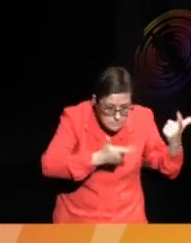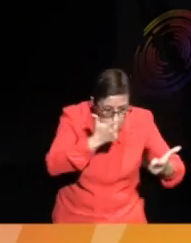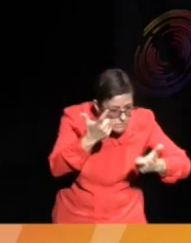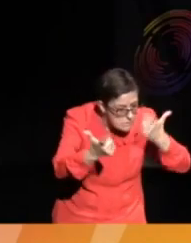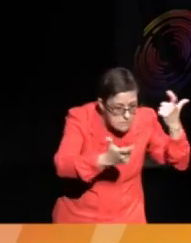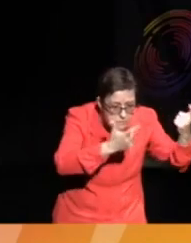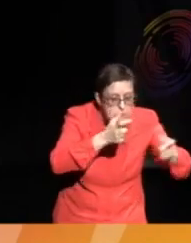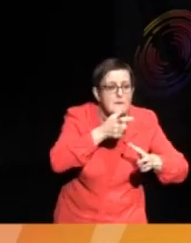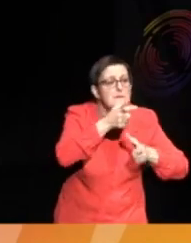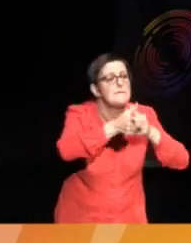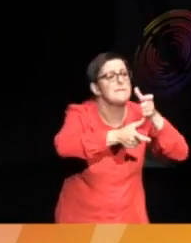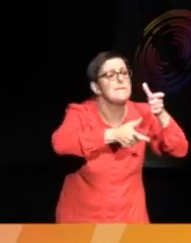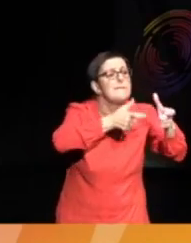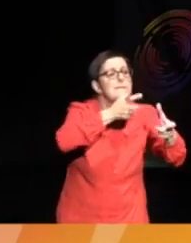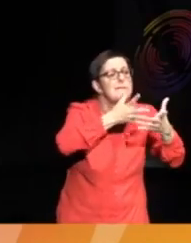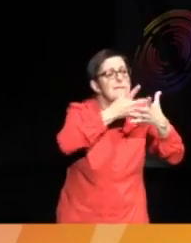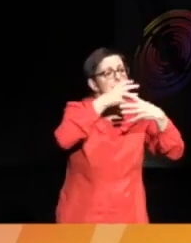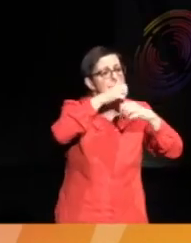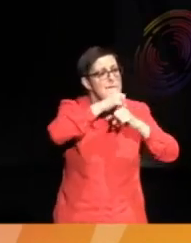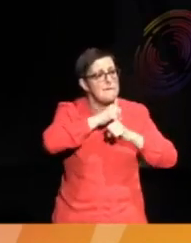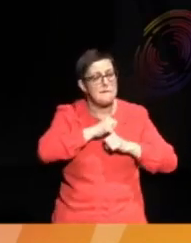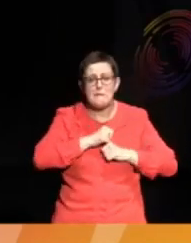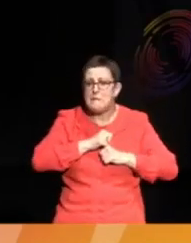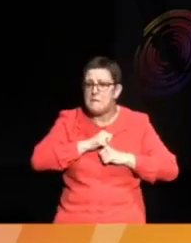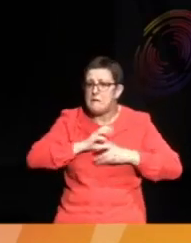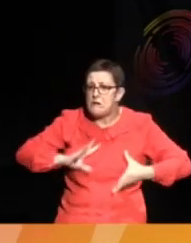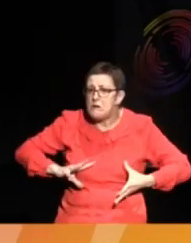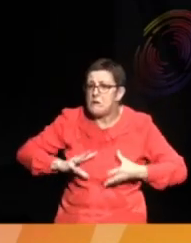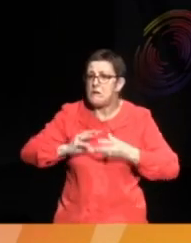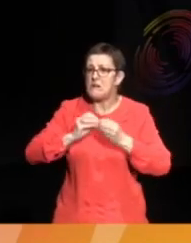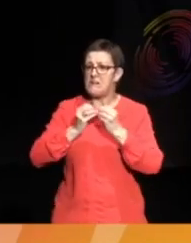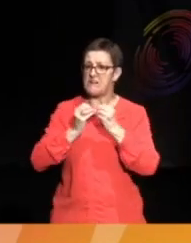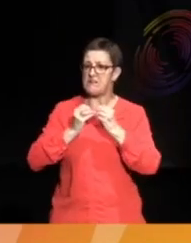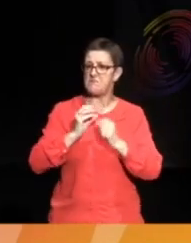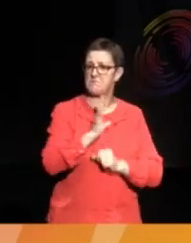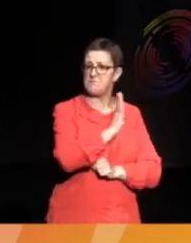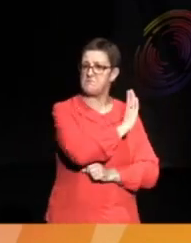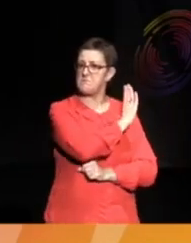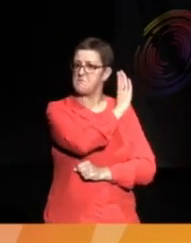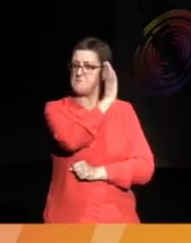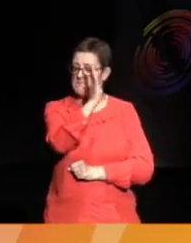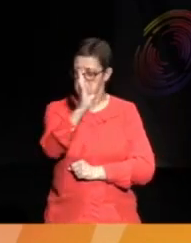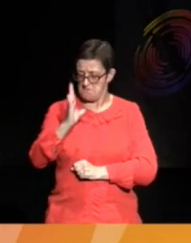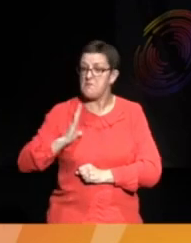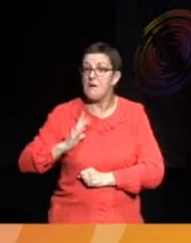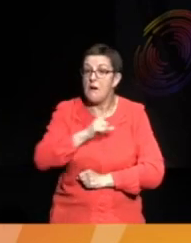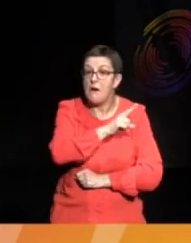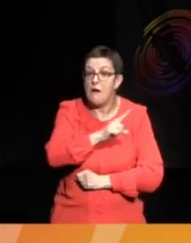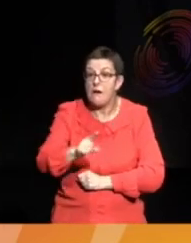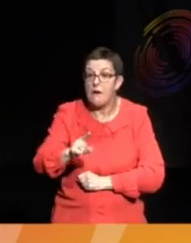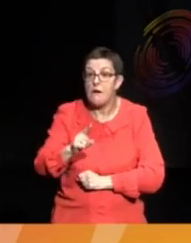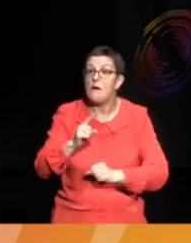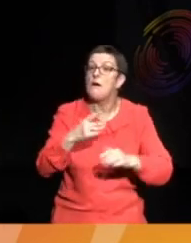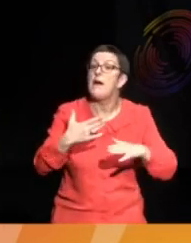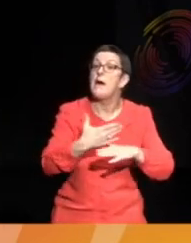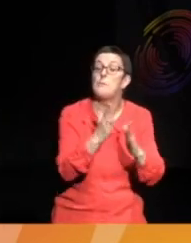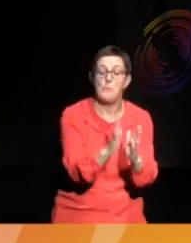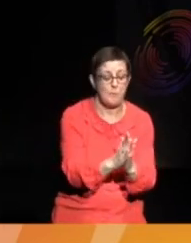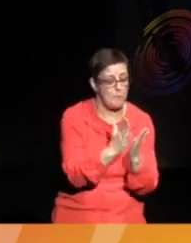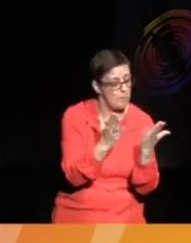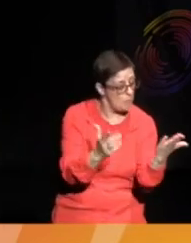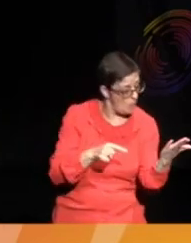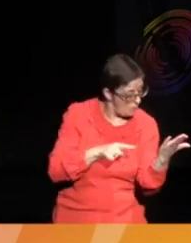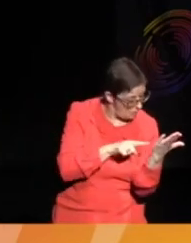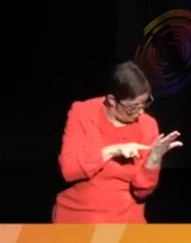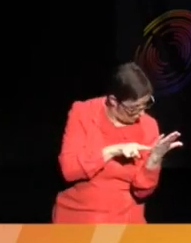net. Folding the stage into an origami general. And the bars in school exercise books. And our bars on